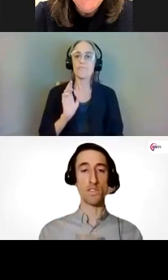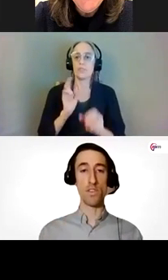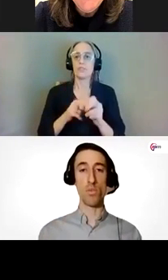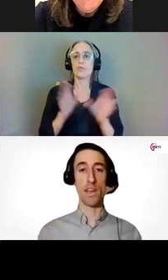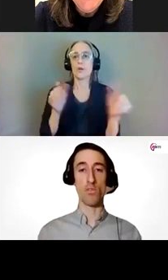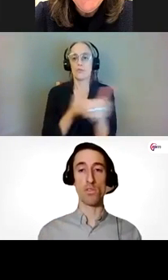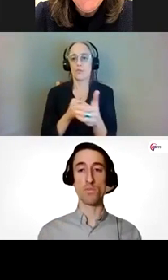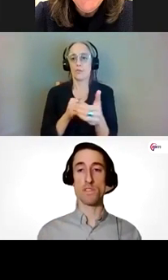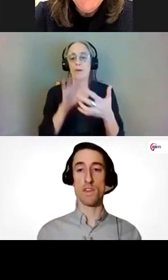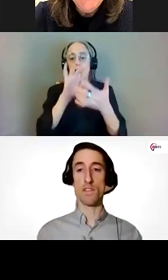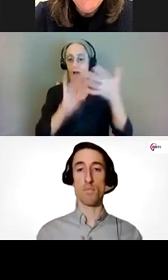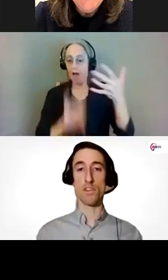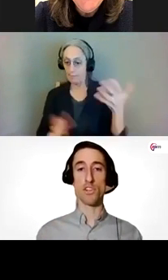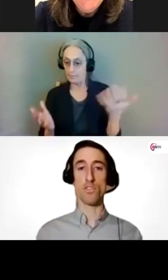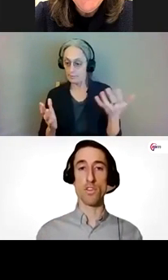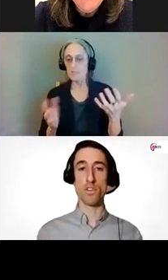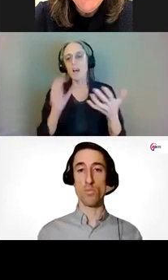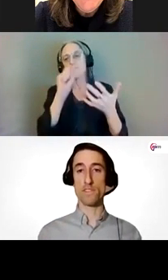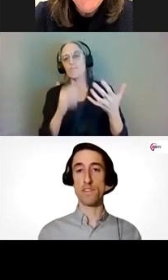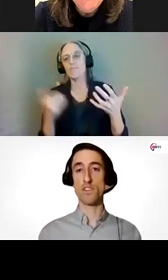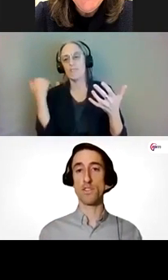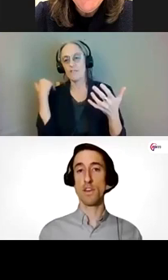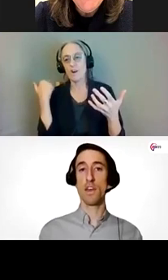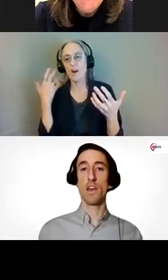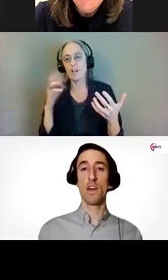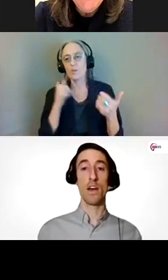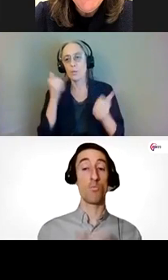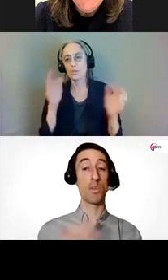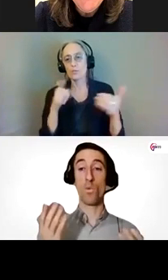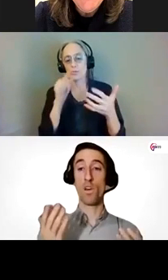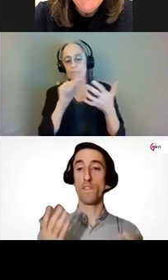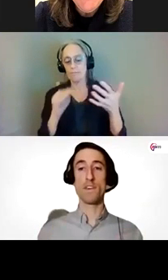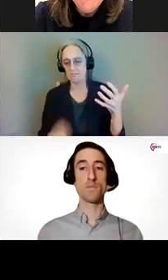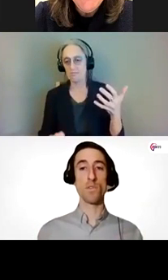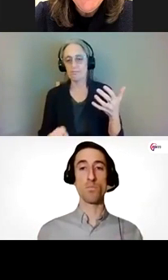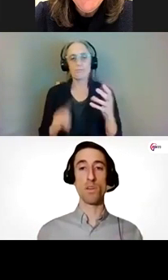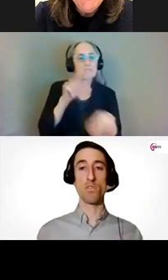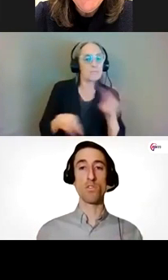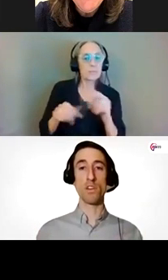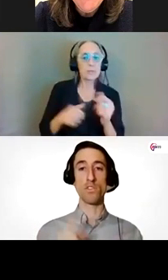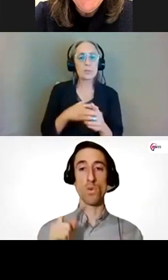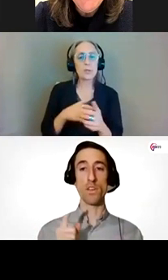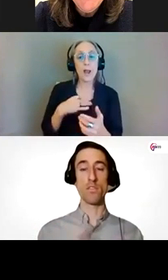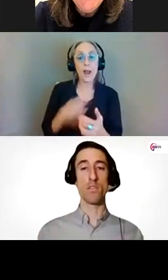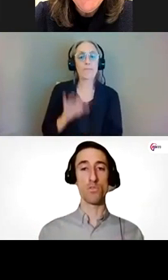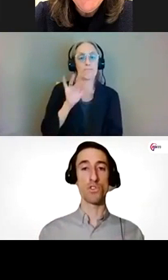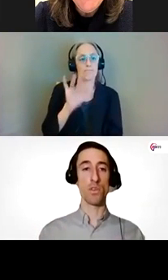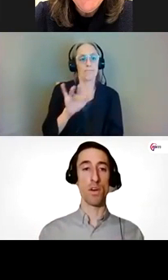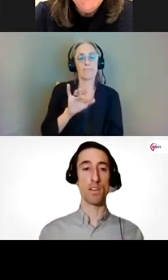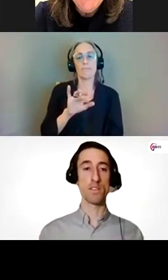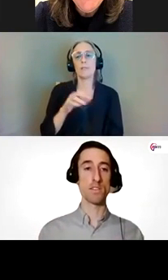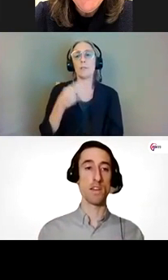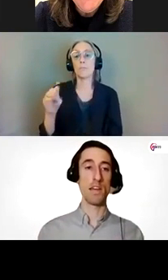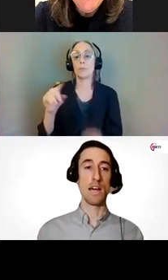options for the breakout rooms that i mentioned earlier in the presentation uh pick the one that is most applicable you click the join the blue